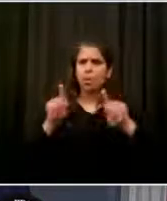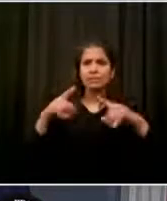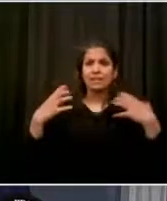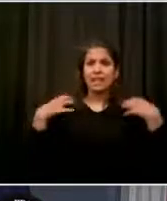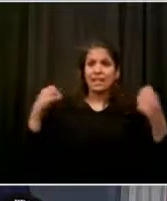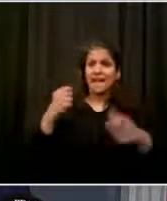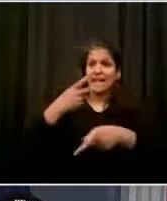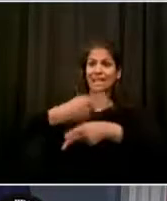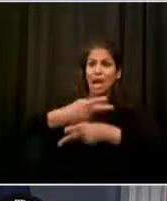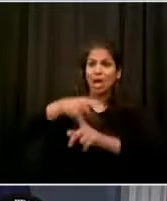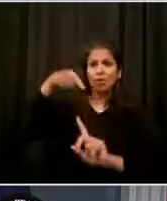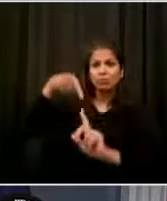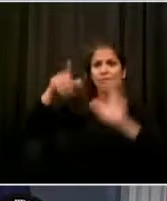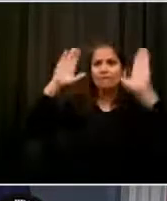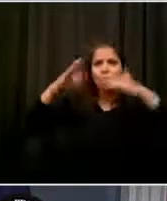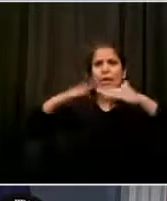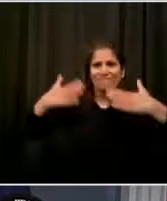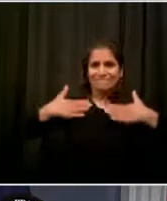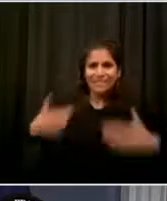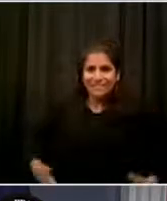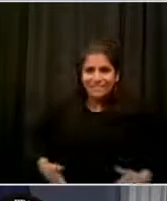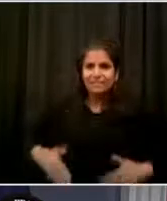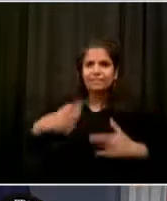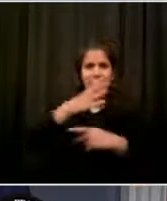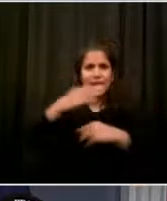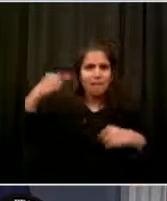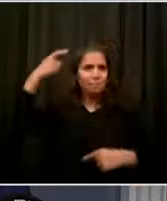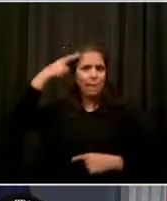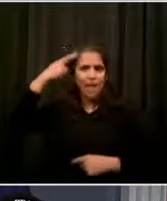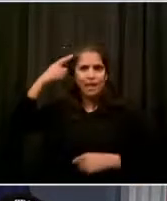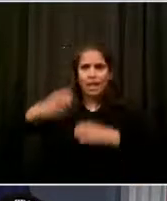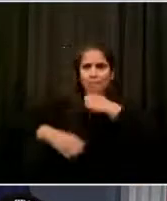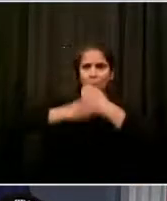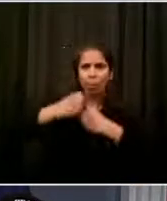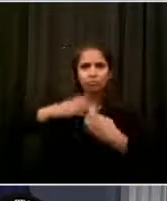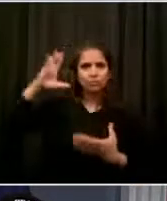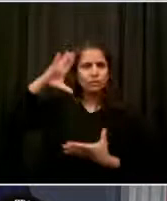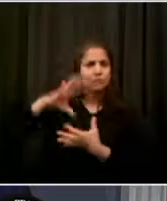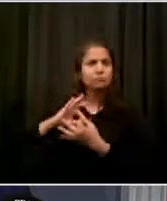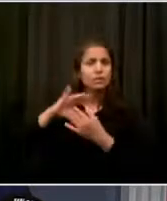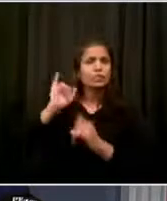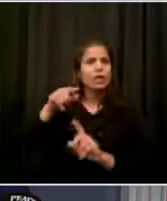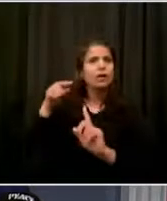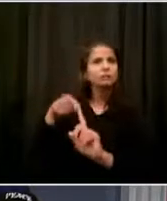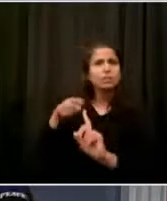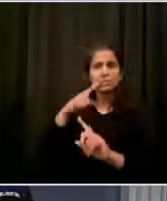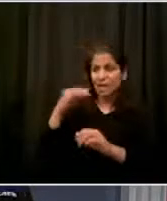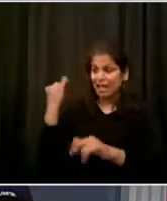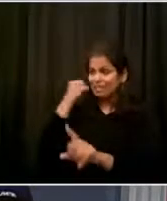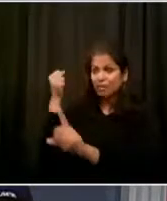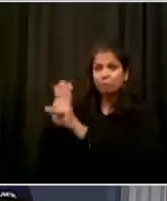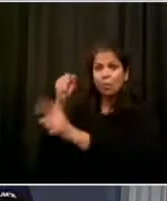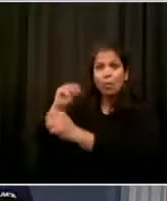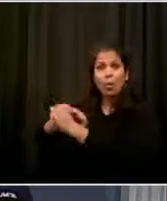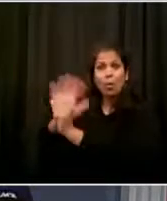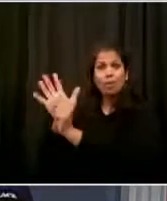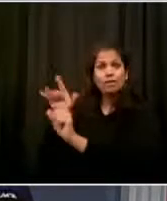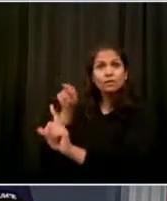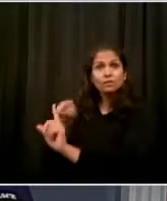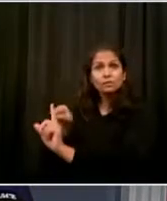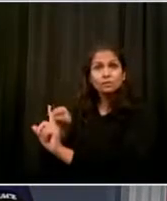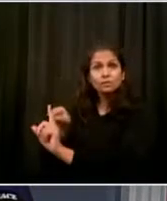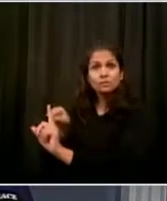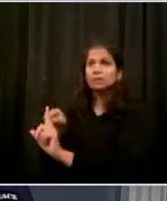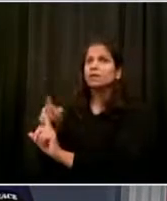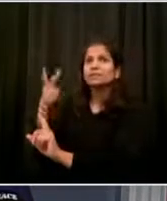regardless of whether they have insurance or not, regardless of documentation status. If you are a New Yorker you deserve health care. And so New York